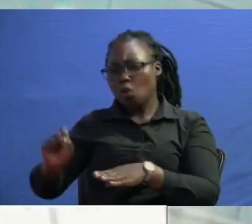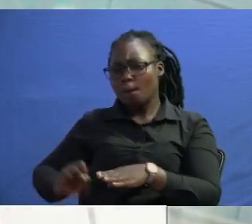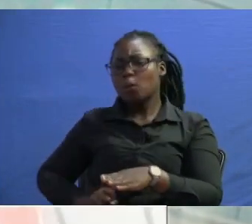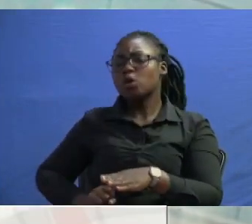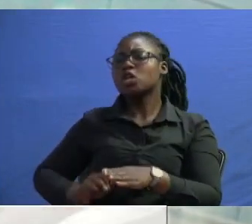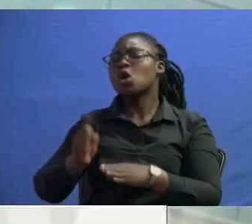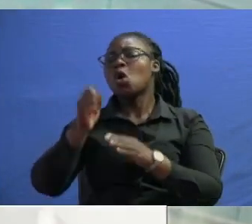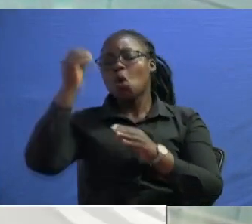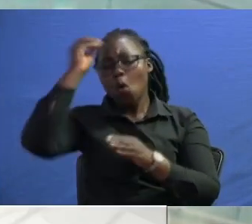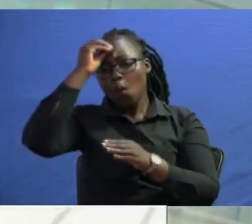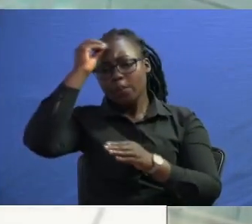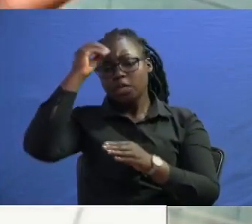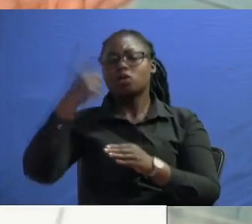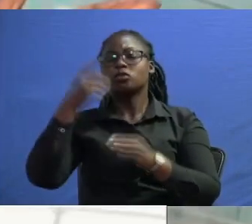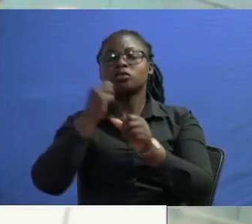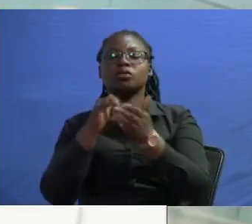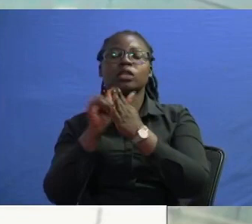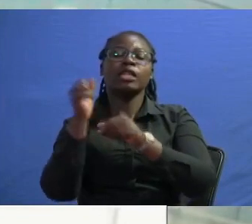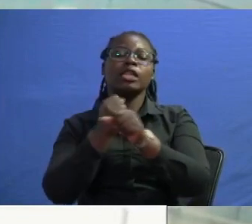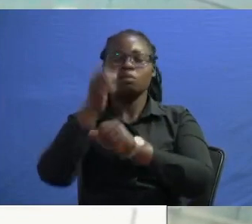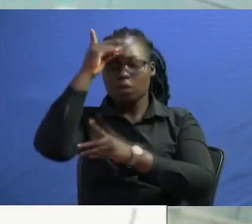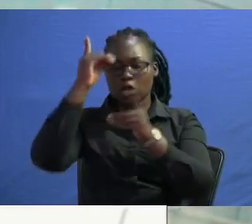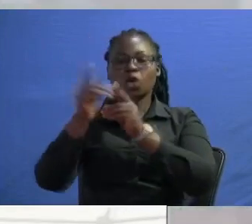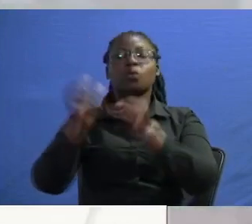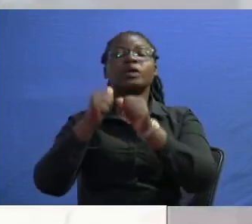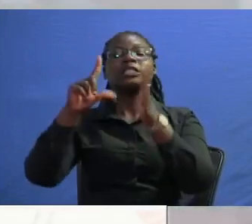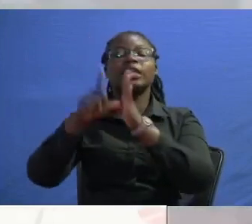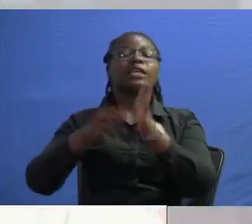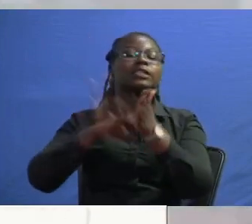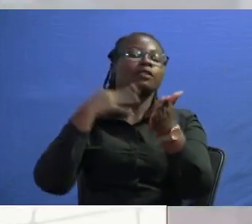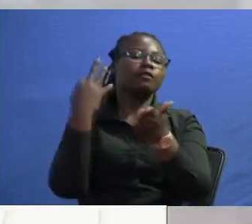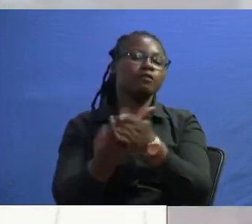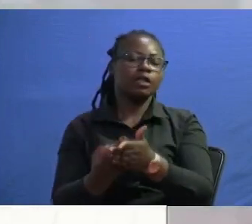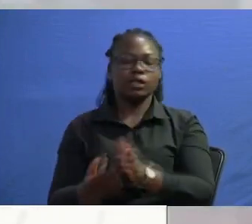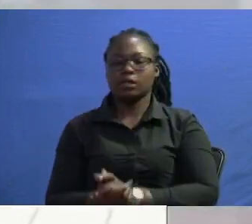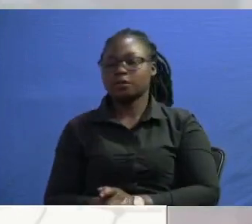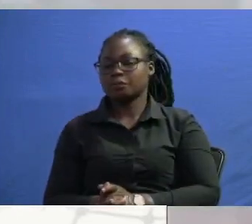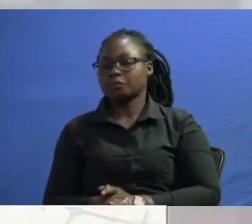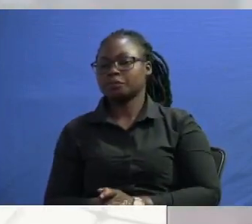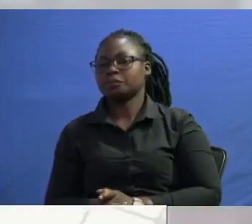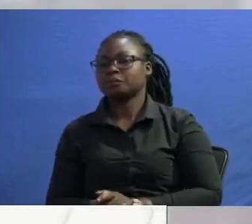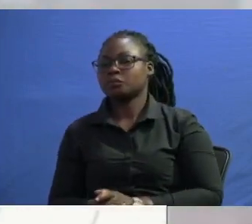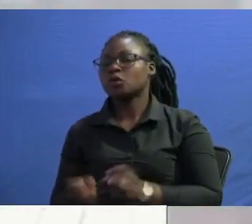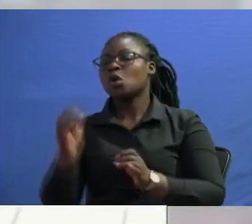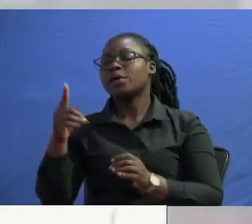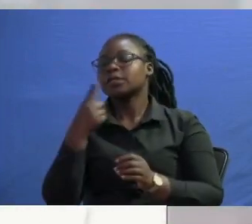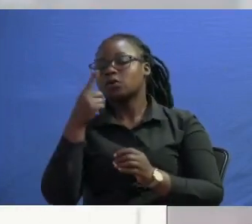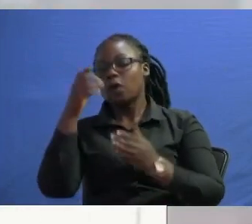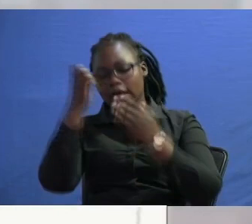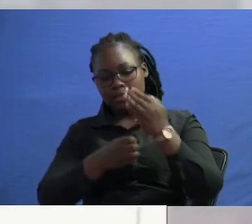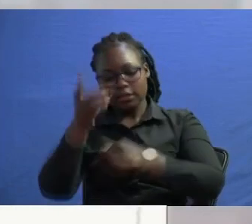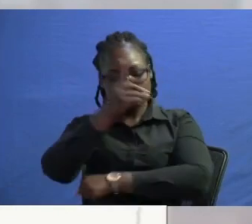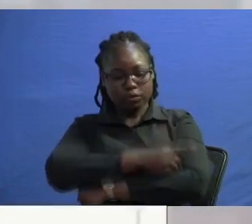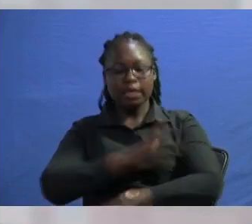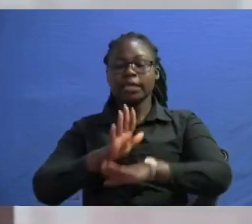so that they can make a decision which they felt so they decided at of the day at the the day at the end of the day yes it's fair to